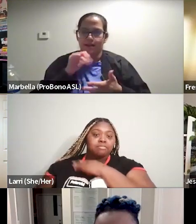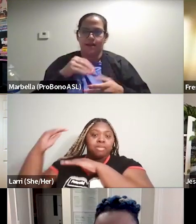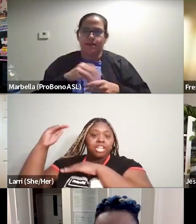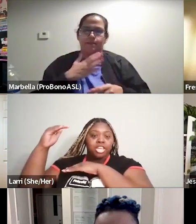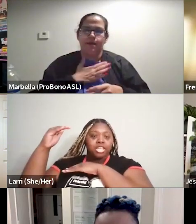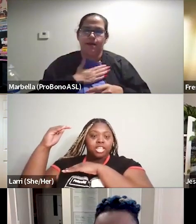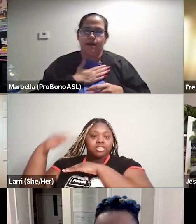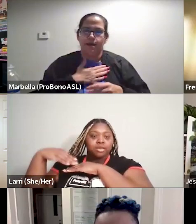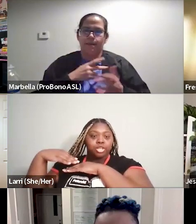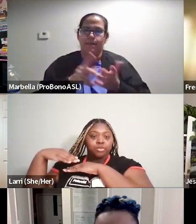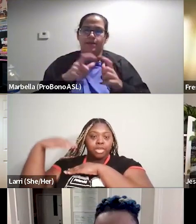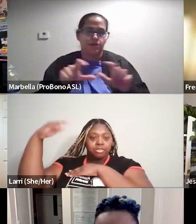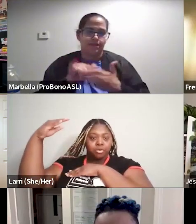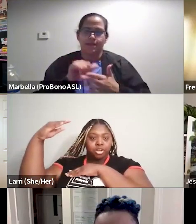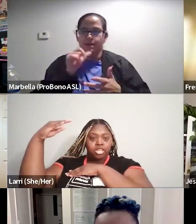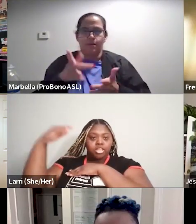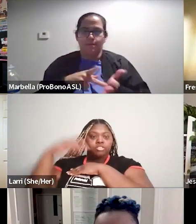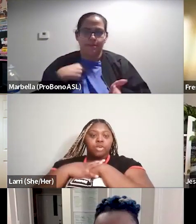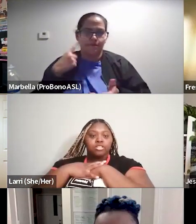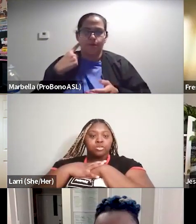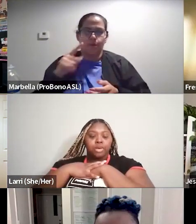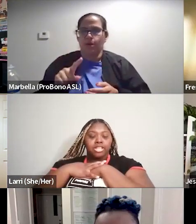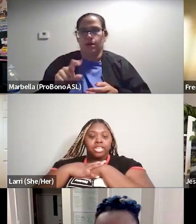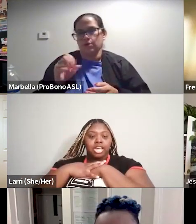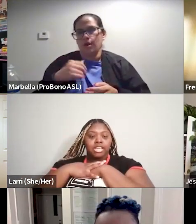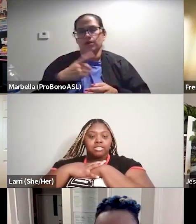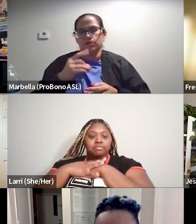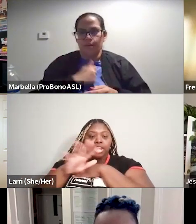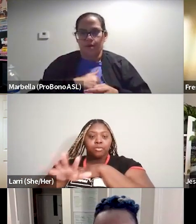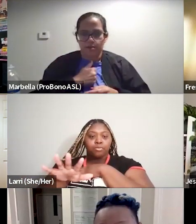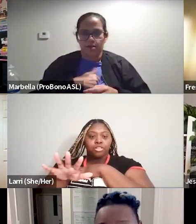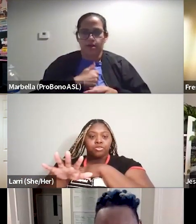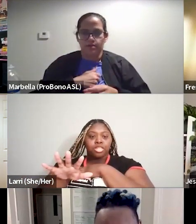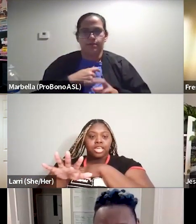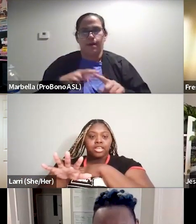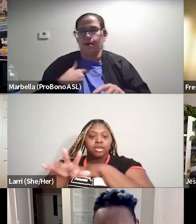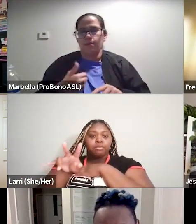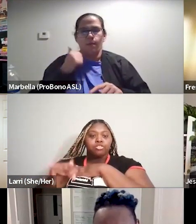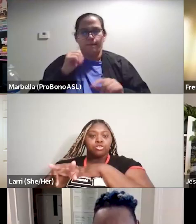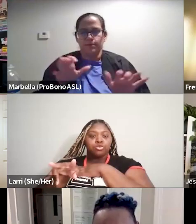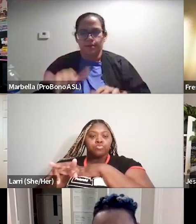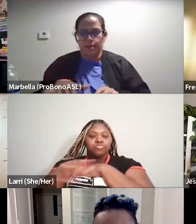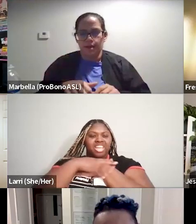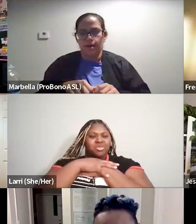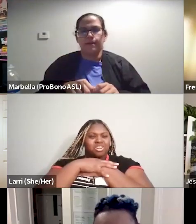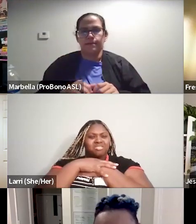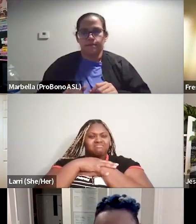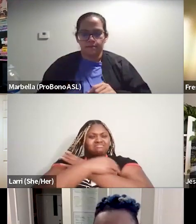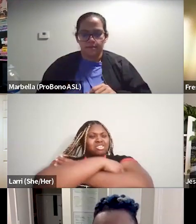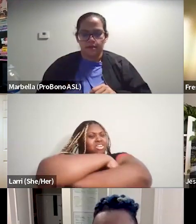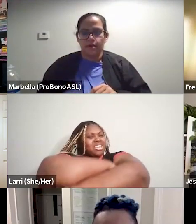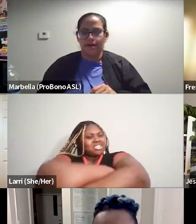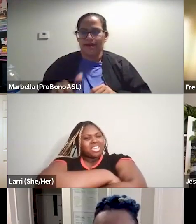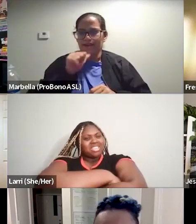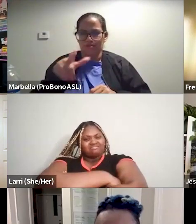uh, in my paycheck. That's not what you pay me for. So I do apologize, but I won't be doing that. But two, ain't you grown?